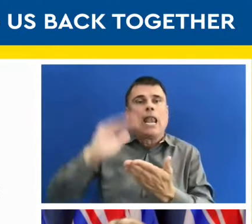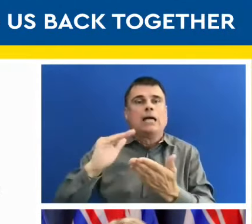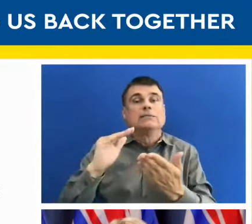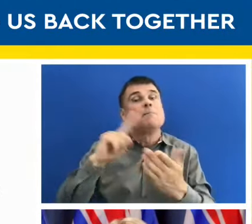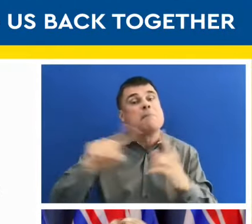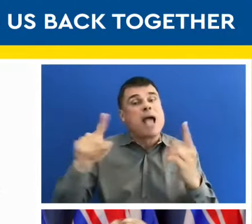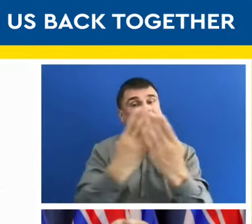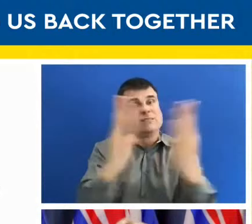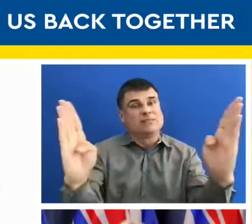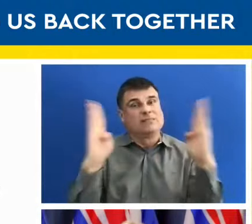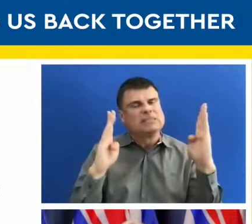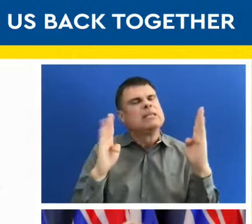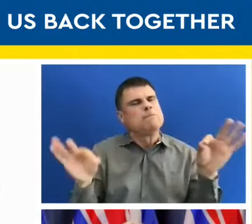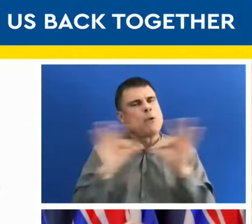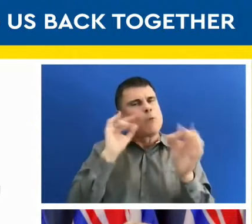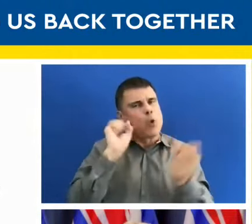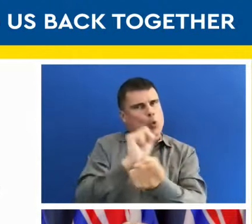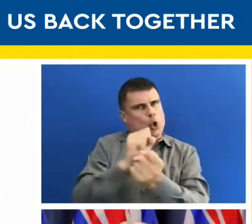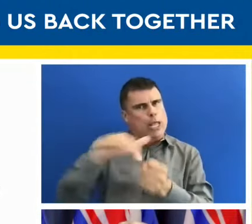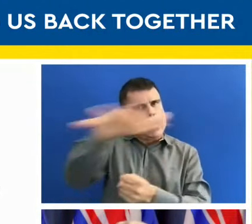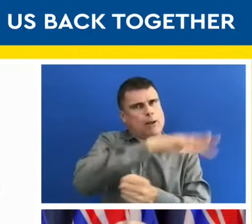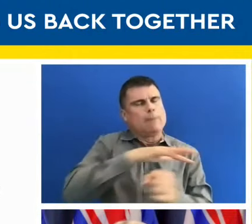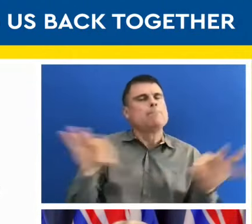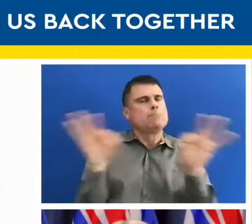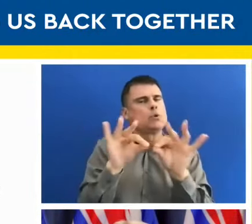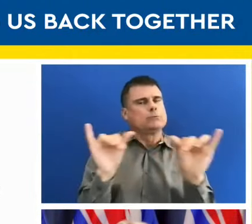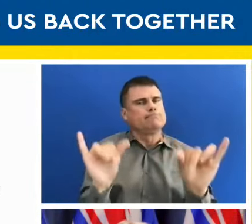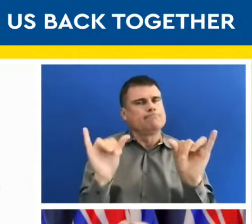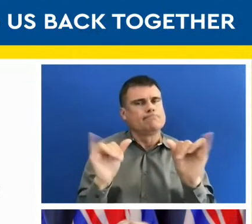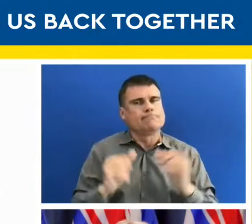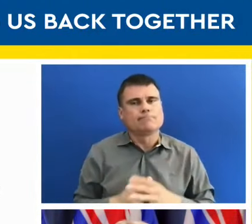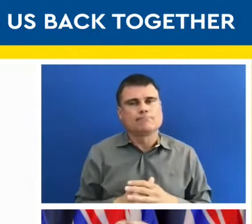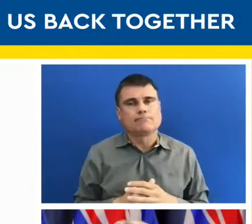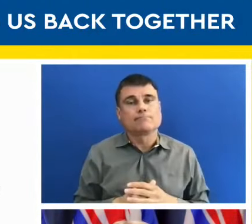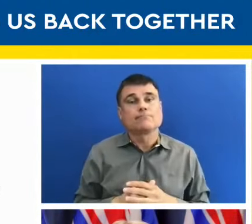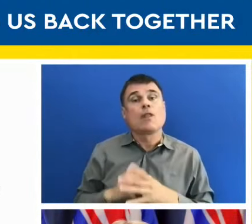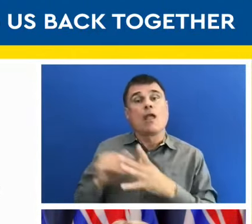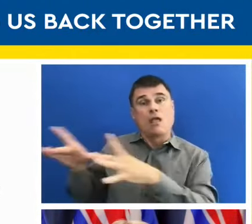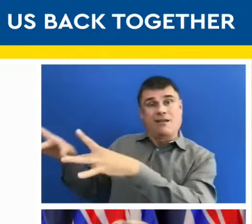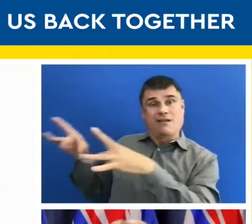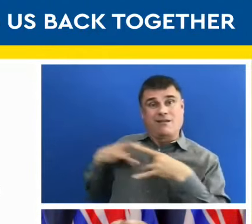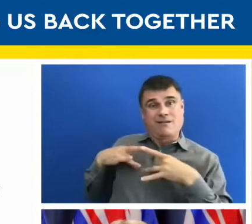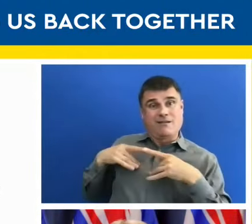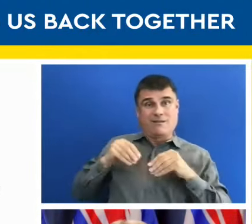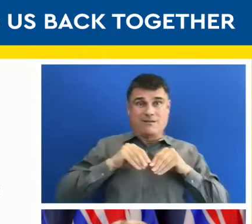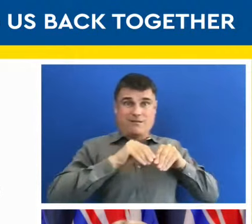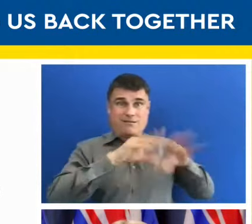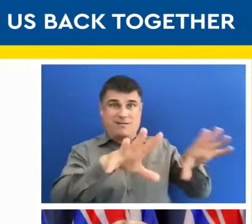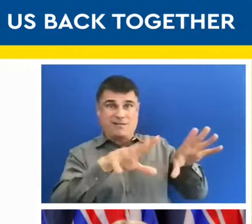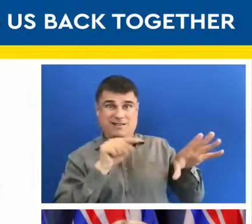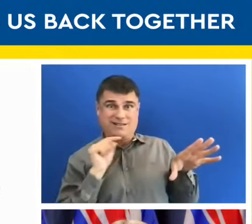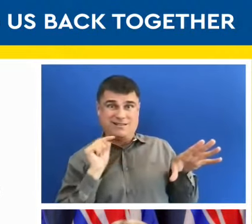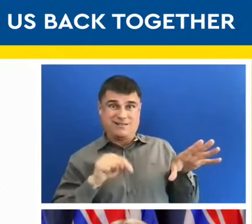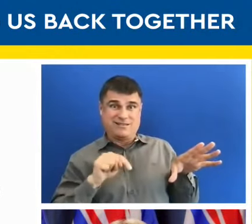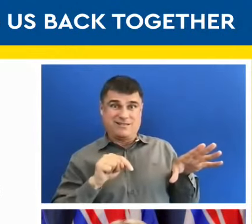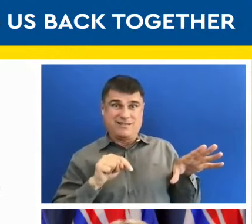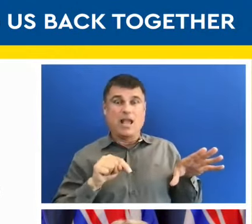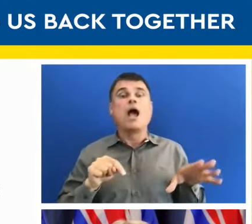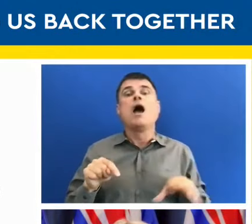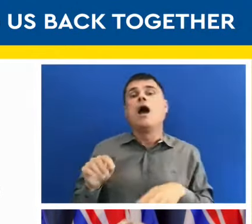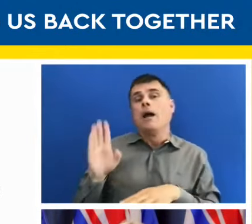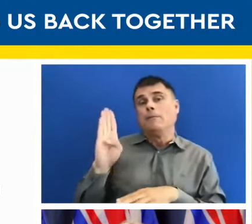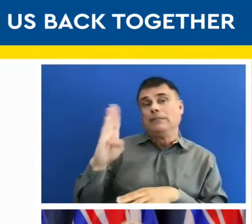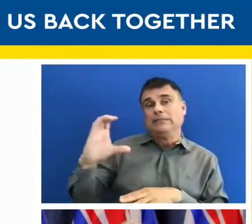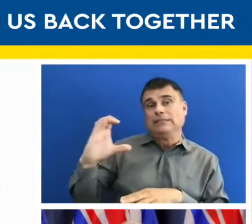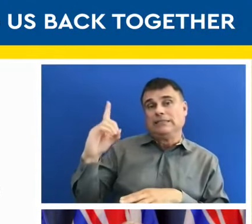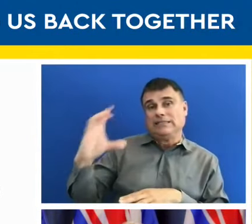be managed by our local public health teams including, if required, closing down a business for a period of time to